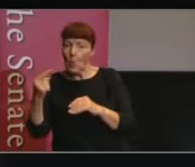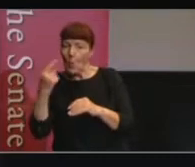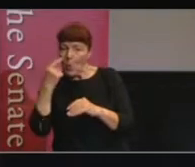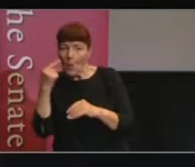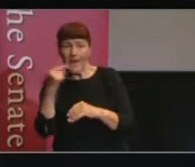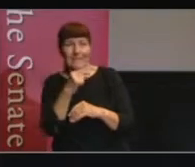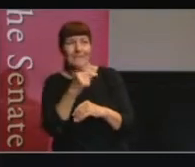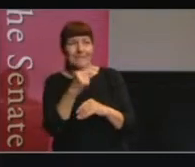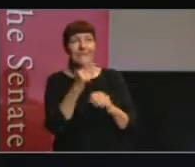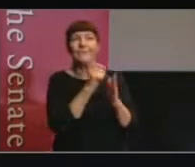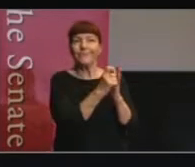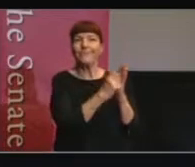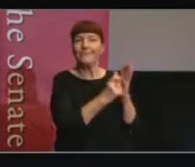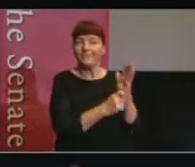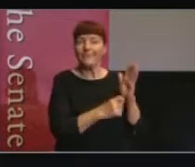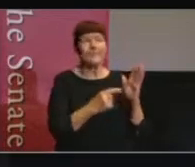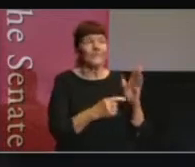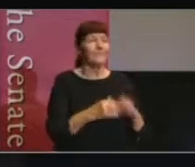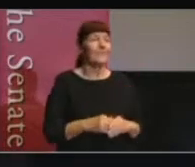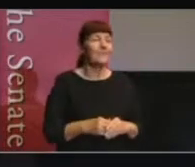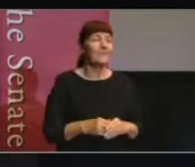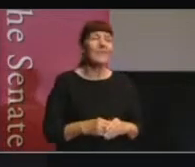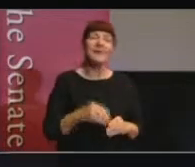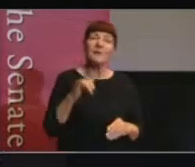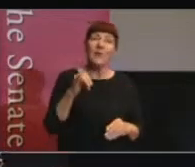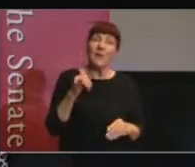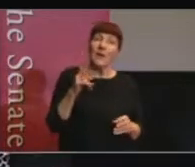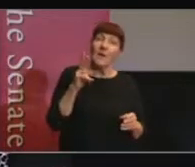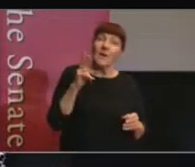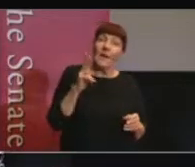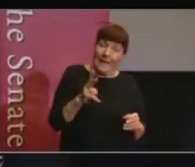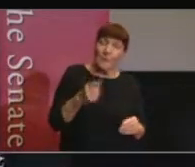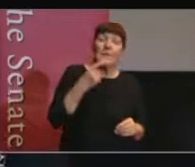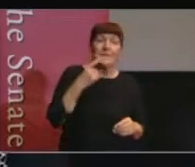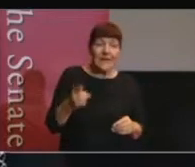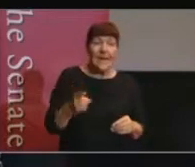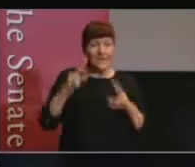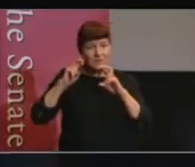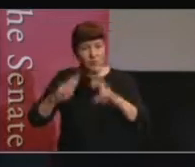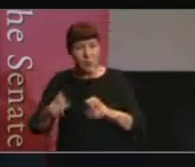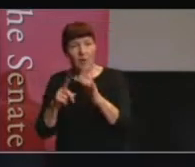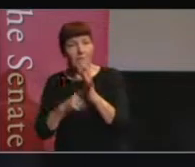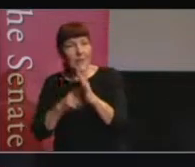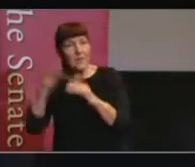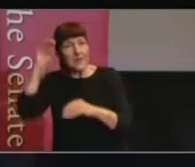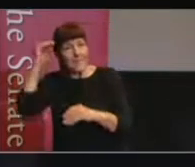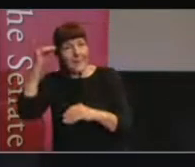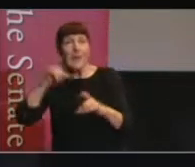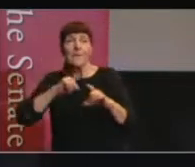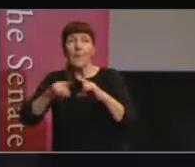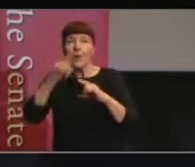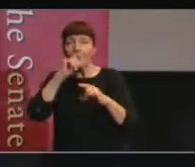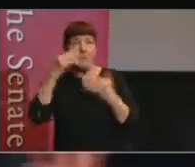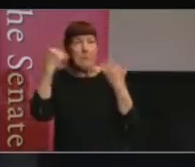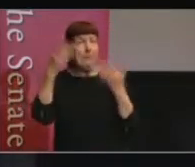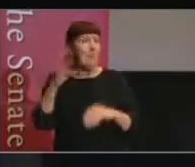these materials. So then again, we might say Scrutiny of Bills Committee, most people haven't heard of it.